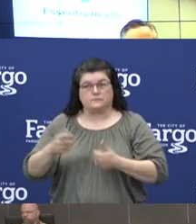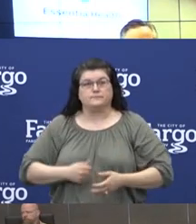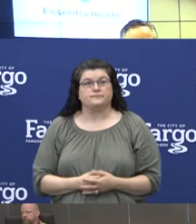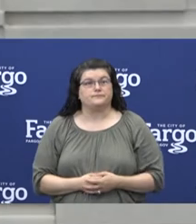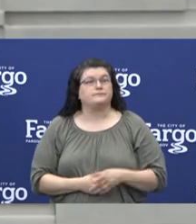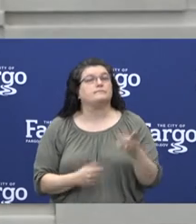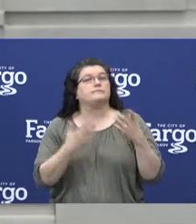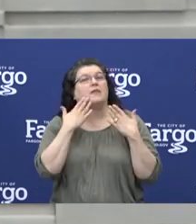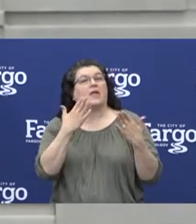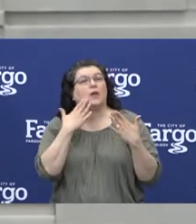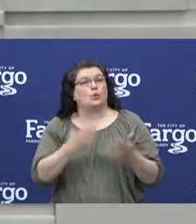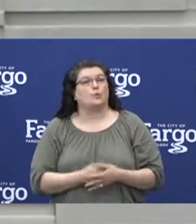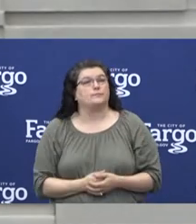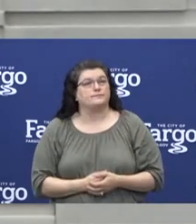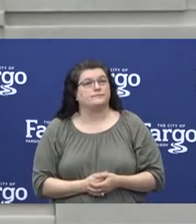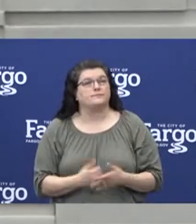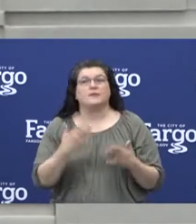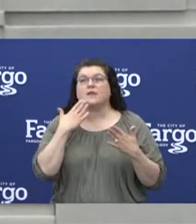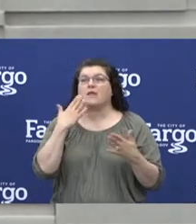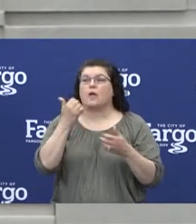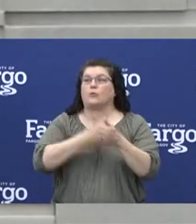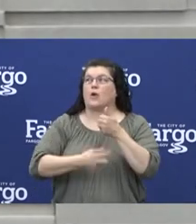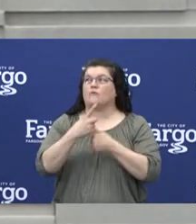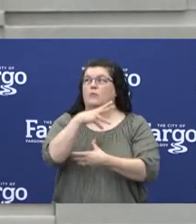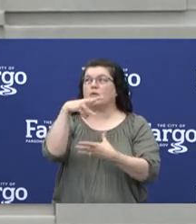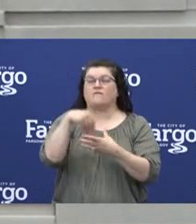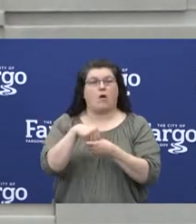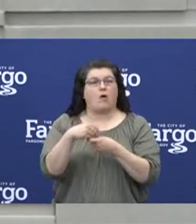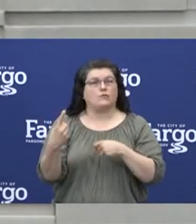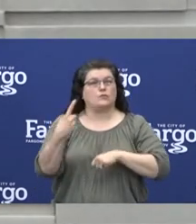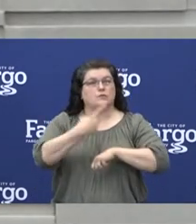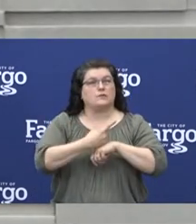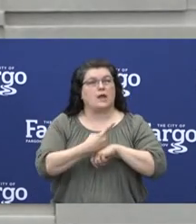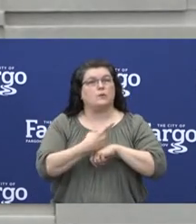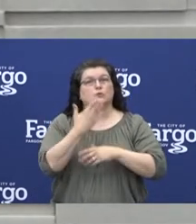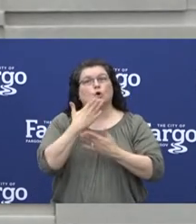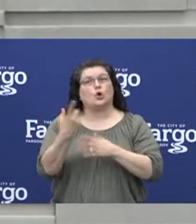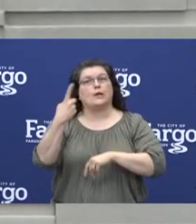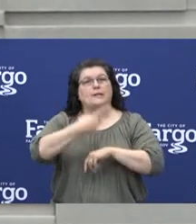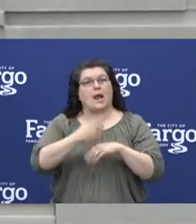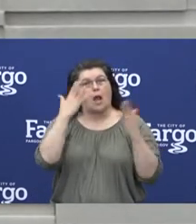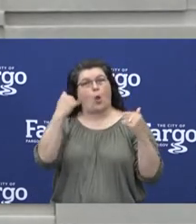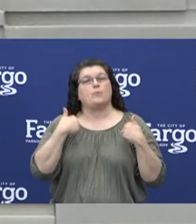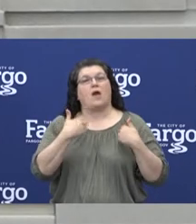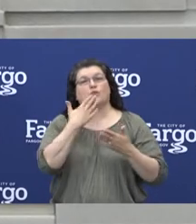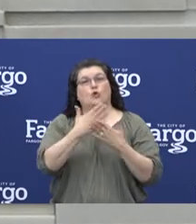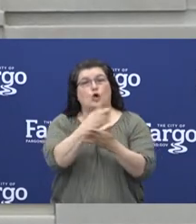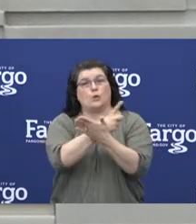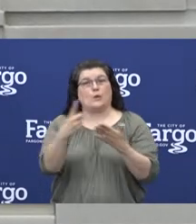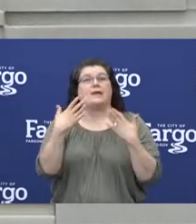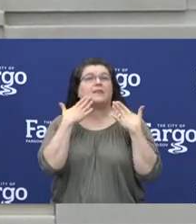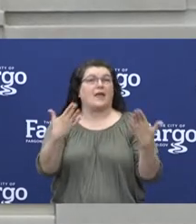Thank you. Thank you everybody for participating today. Good day and I hope you have a good week. Thank you.